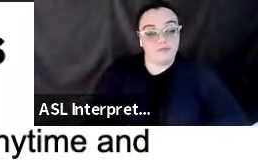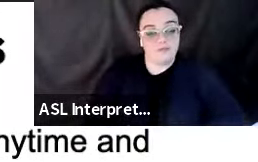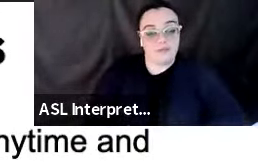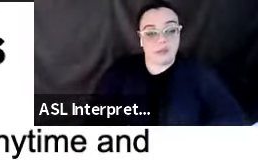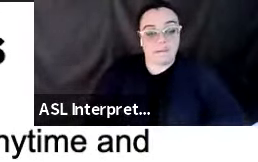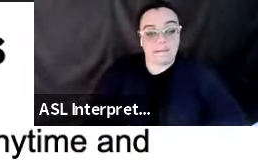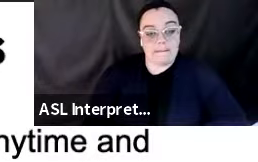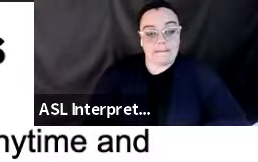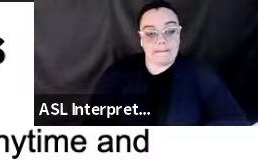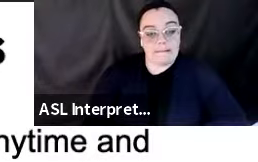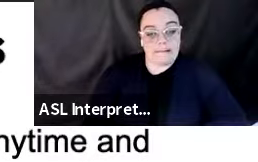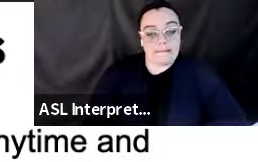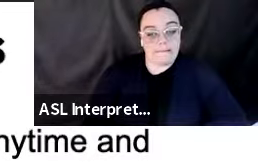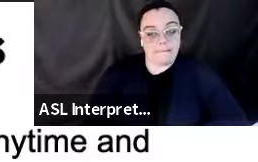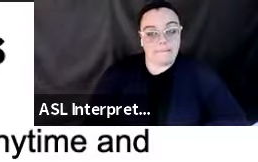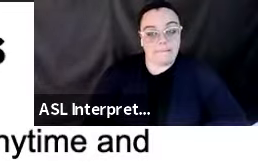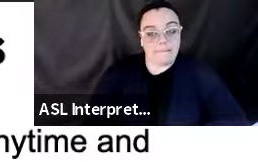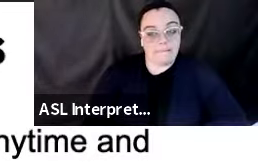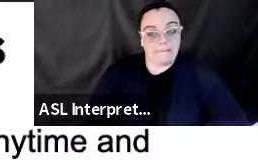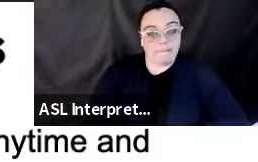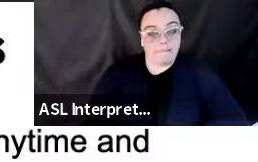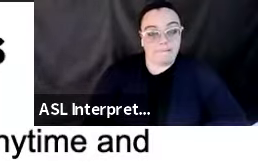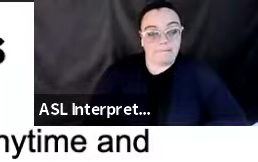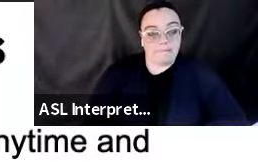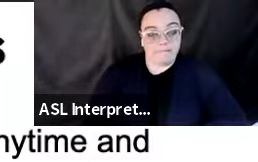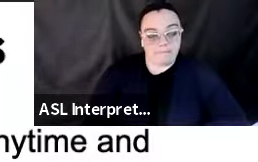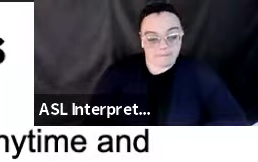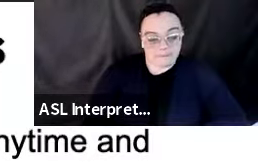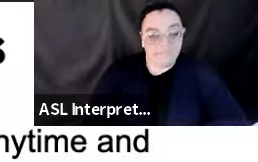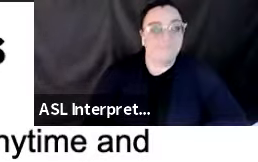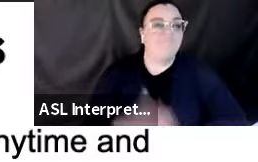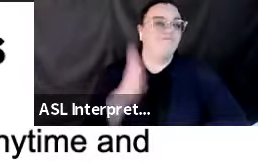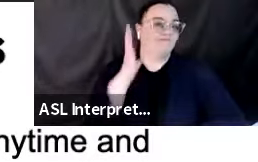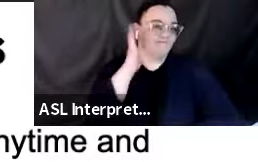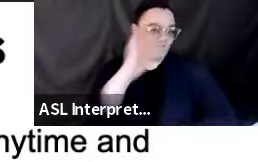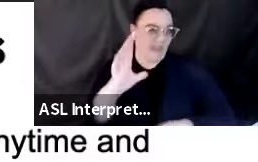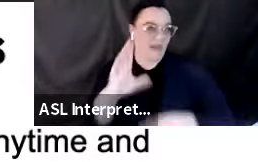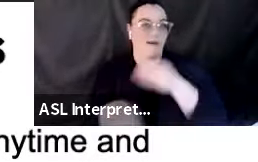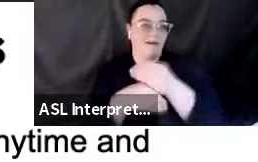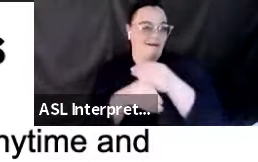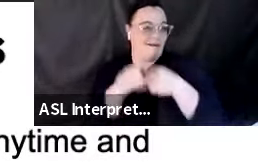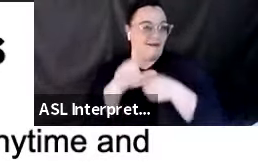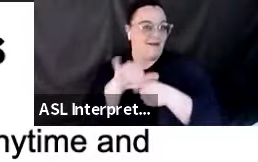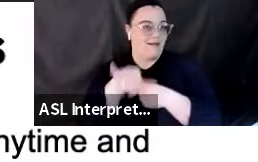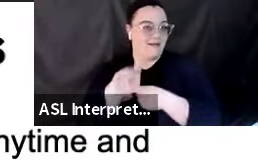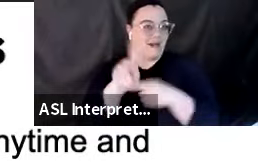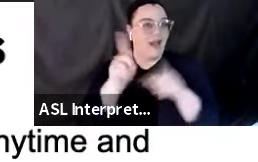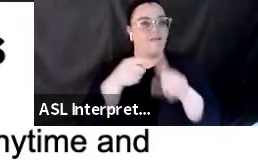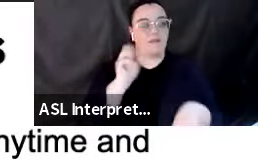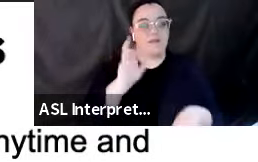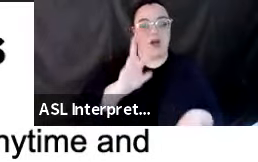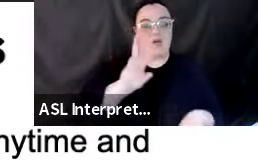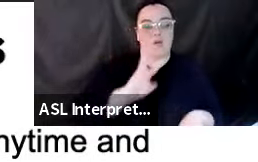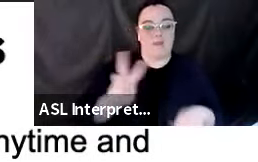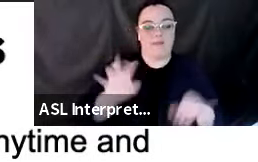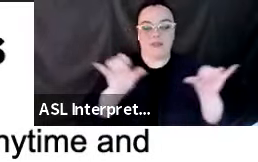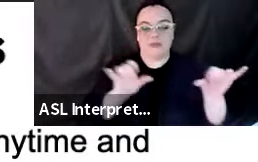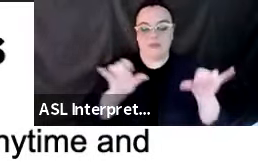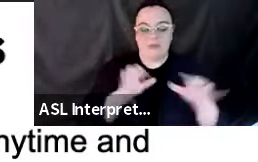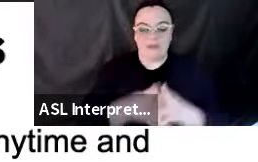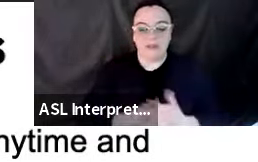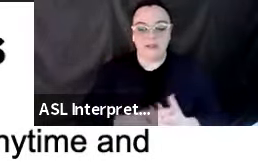And also, I think you linked to that from ShakeAlert.org, right? They can probably find things there, too.